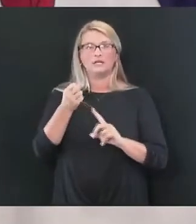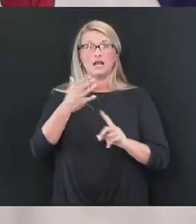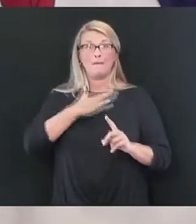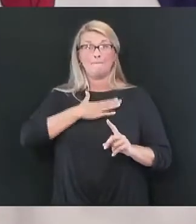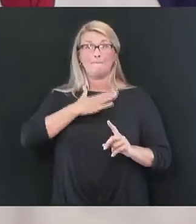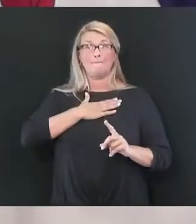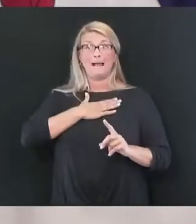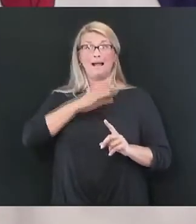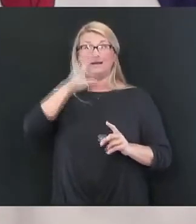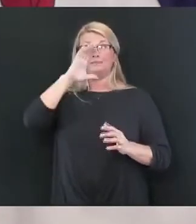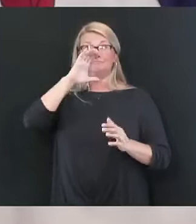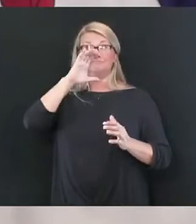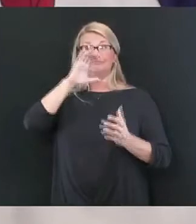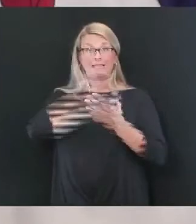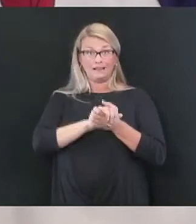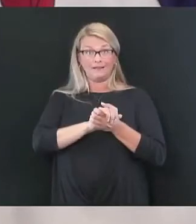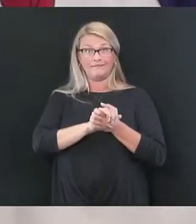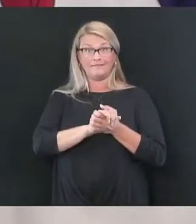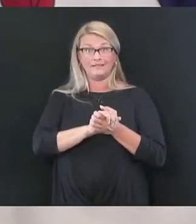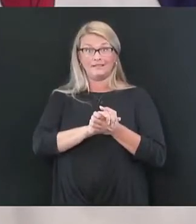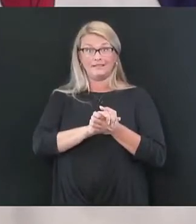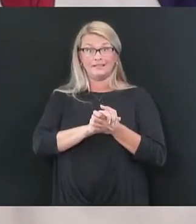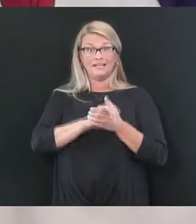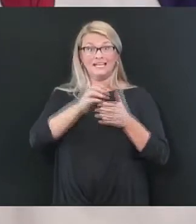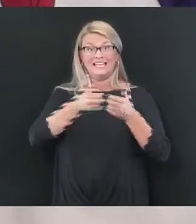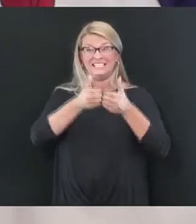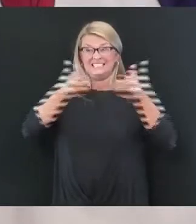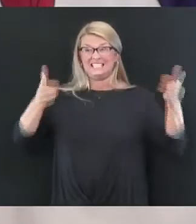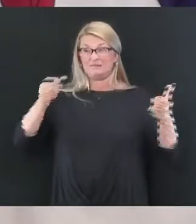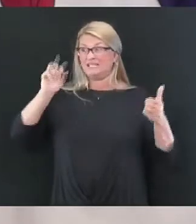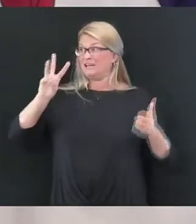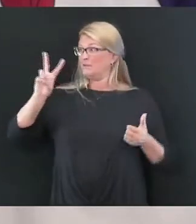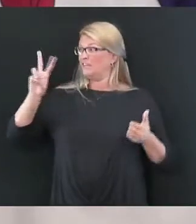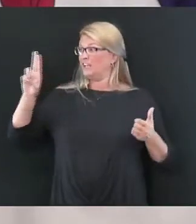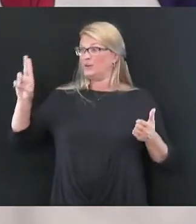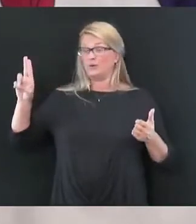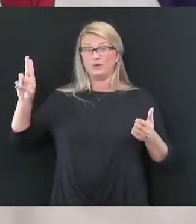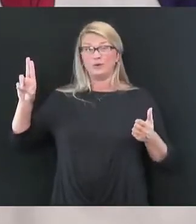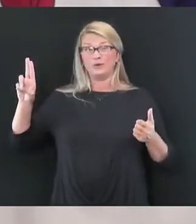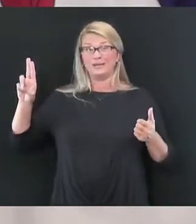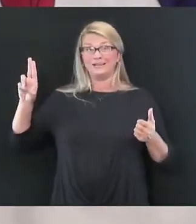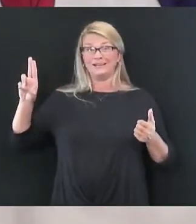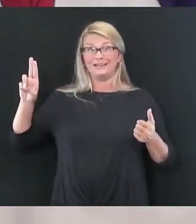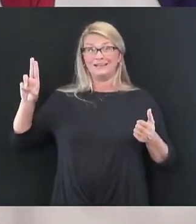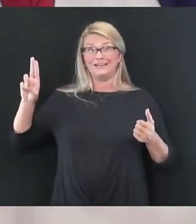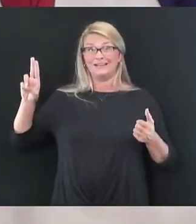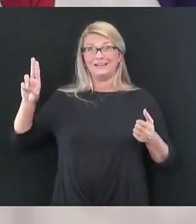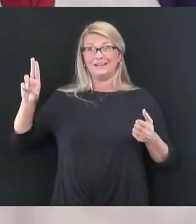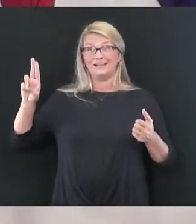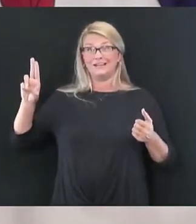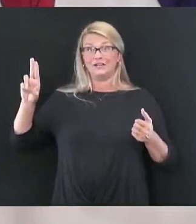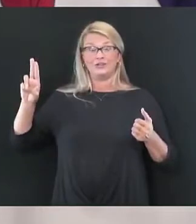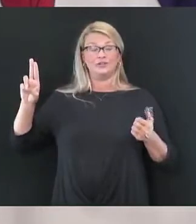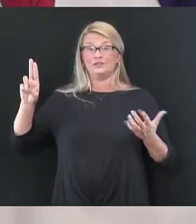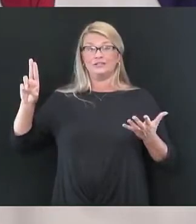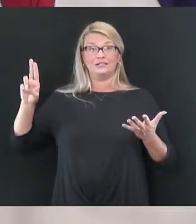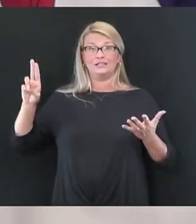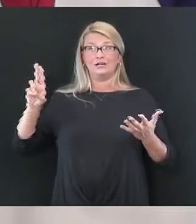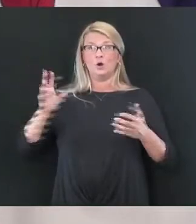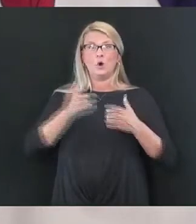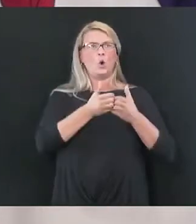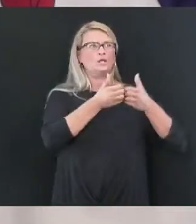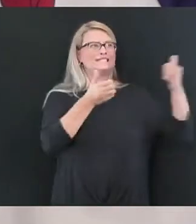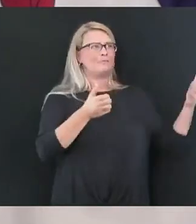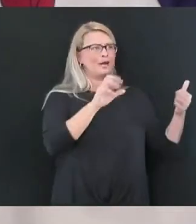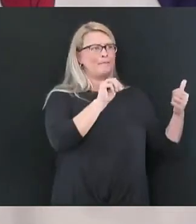absolutely believe that isolating WVU out, you know, and then or and or isolating Marshall